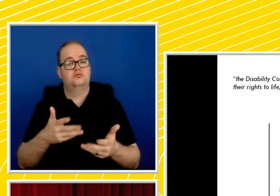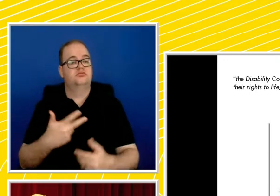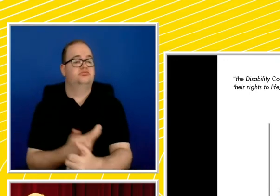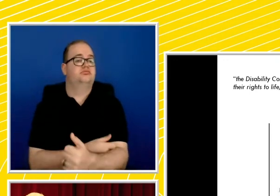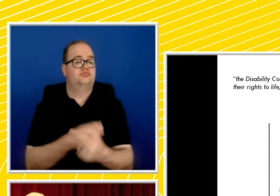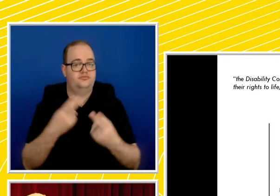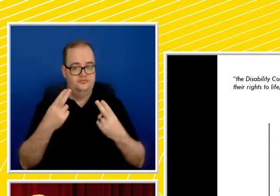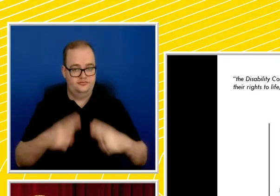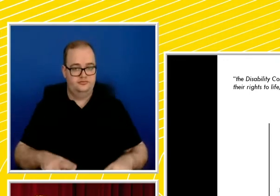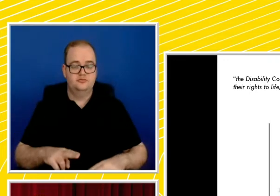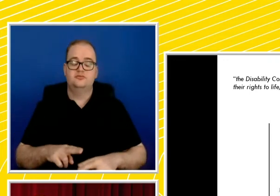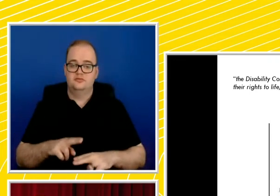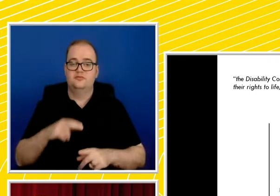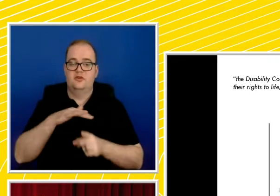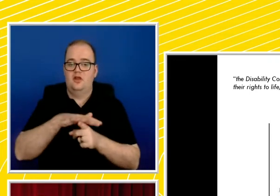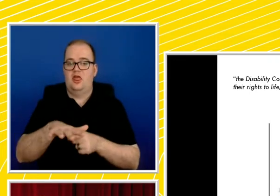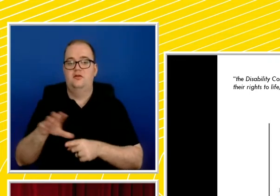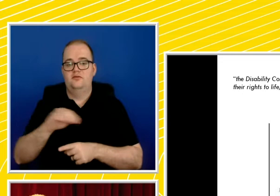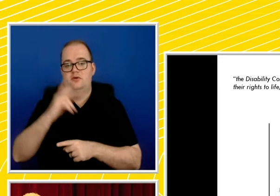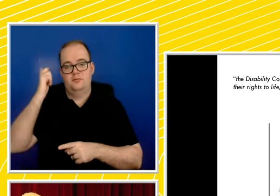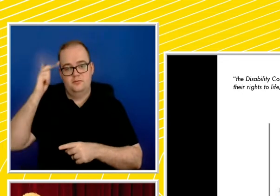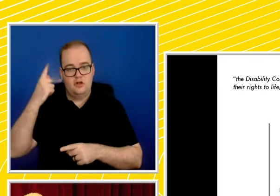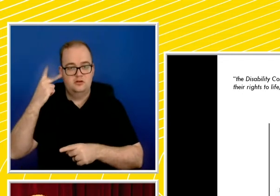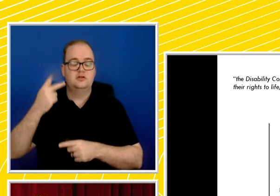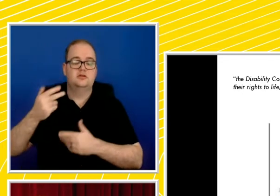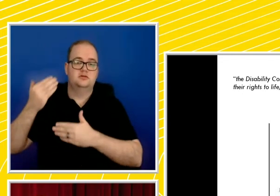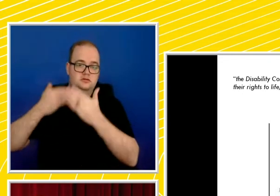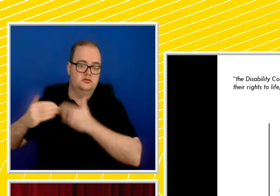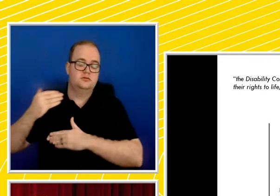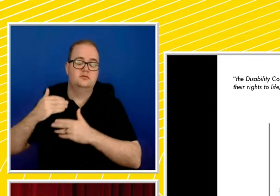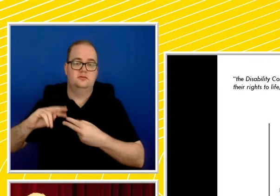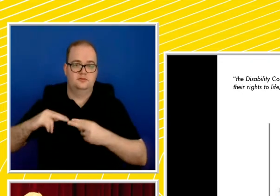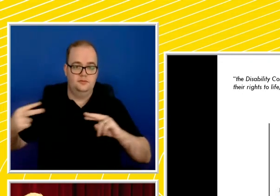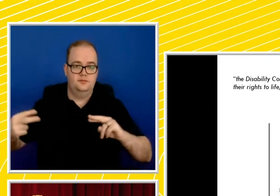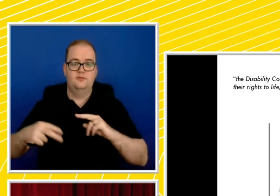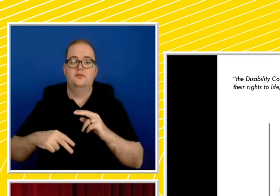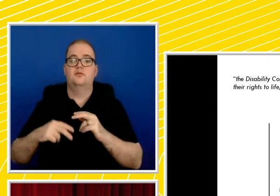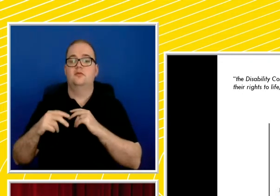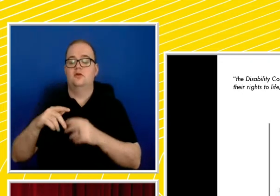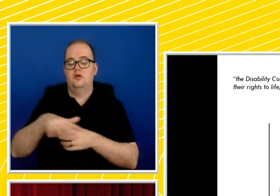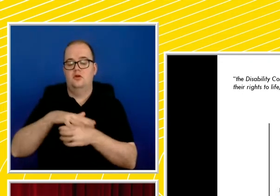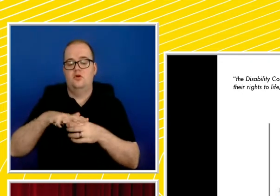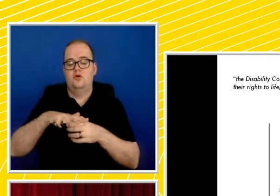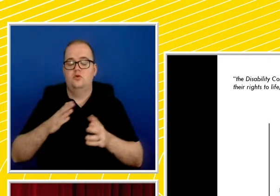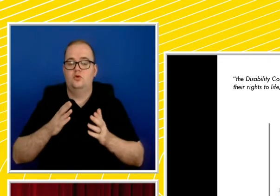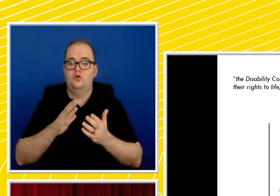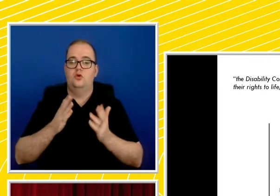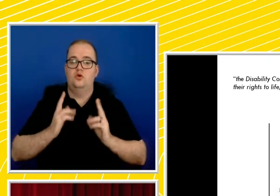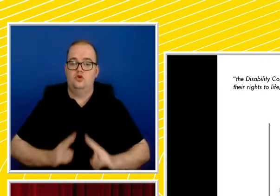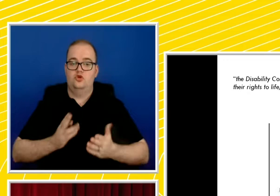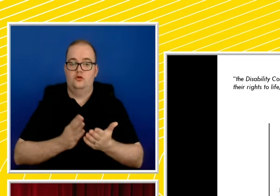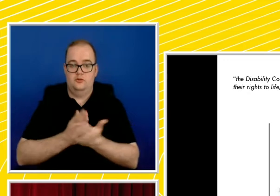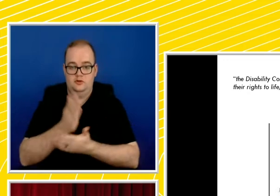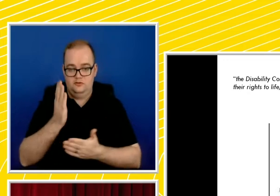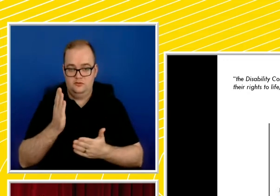history, politics and economics. The local human rights commission cites the UNCRPD injunction of equality before